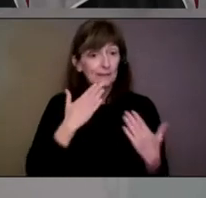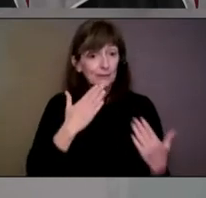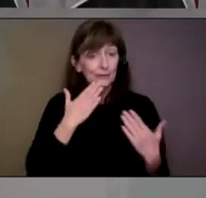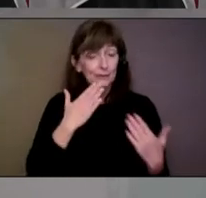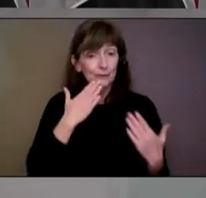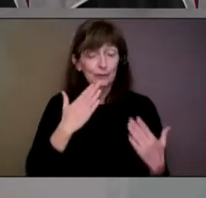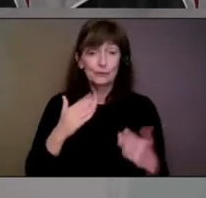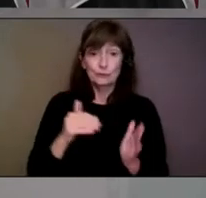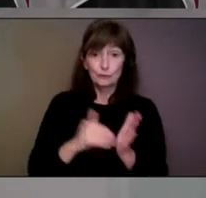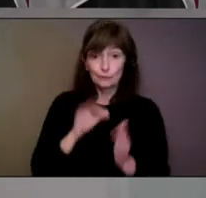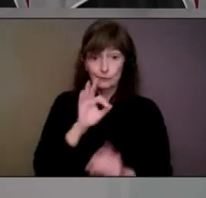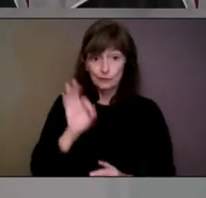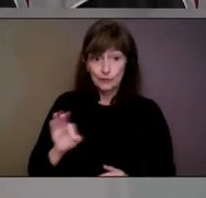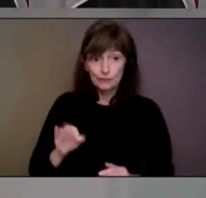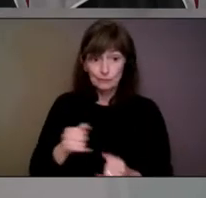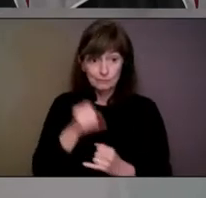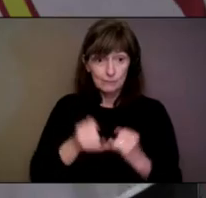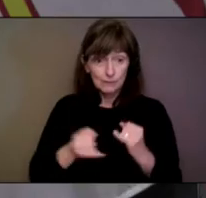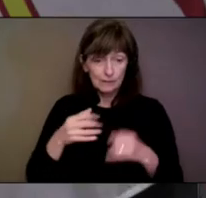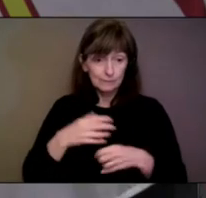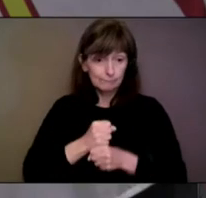Fitzgerald, do you have any final comments for today?